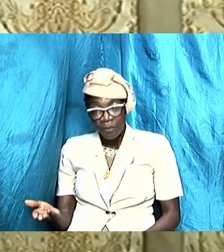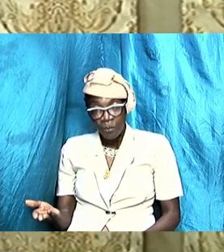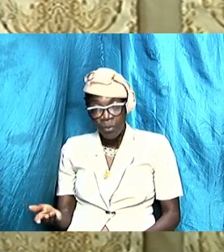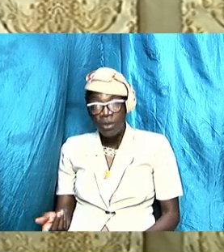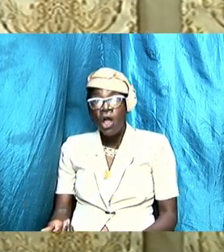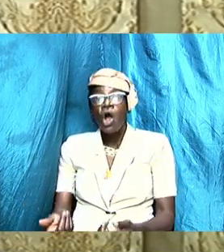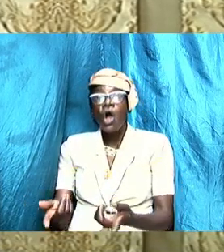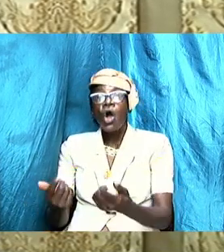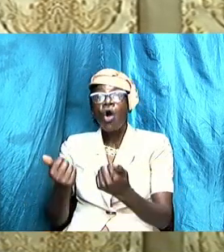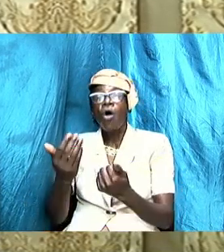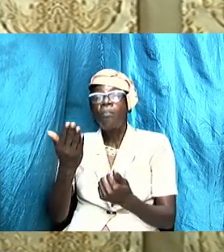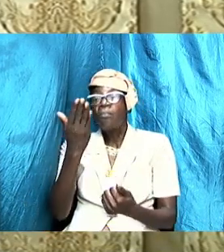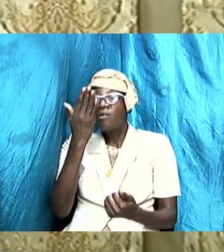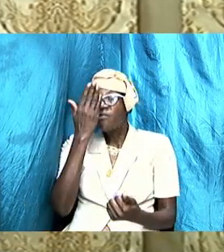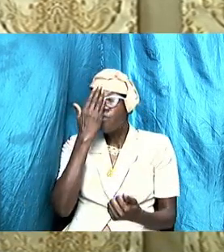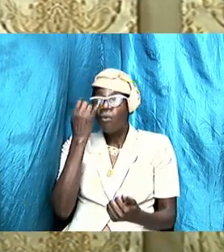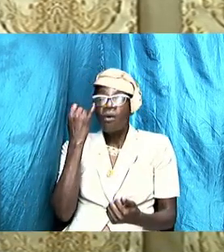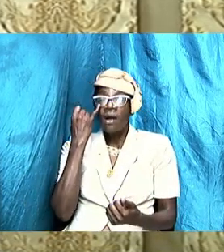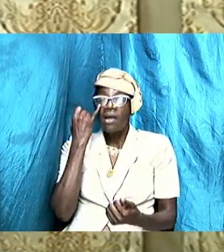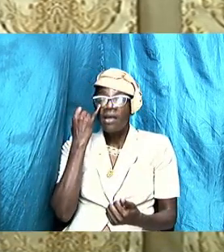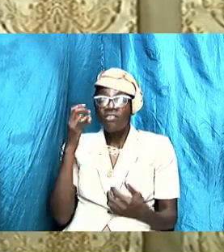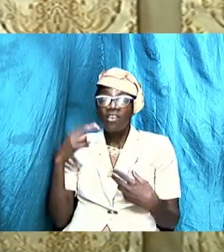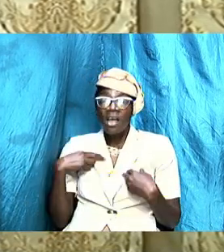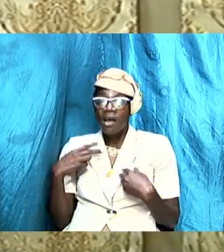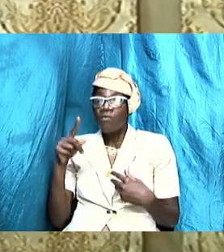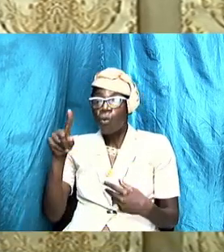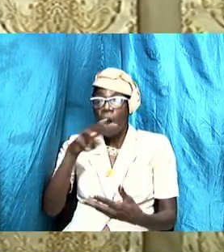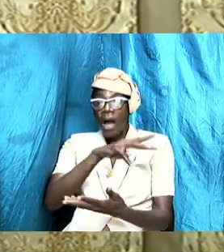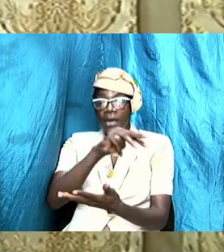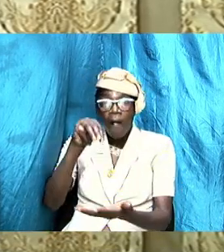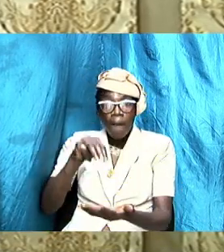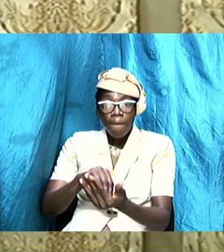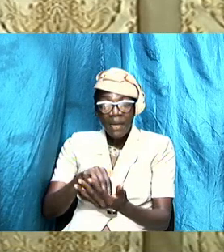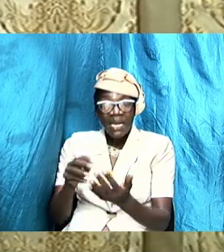come to come the four so that if she has a million to